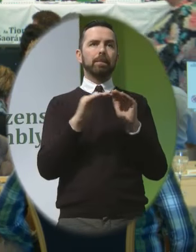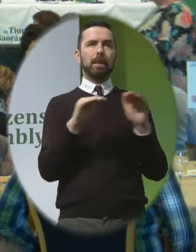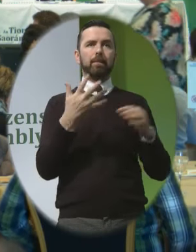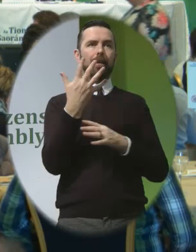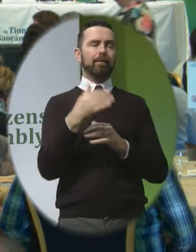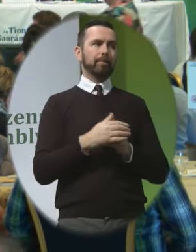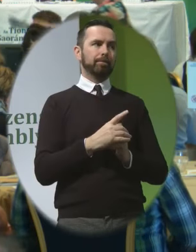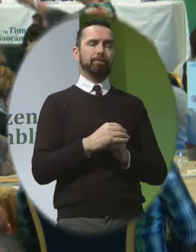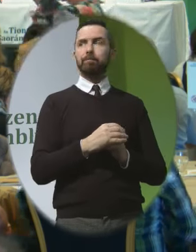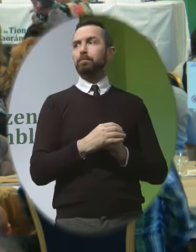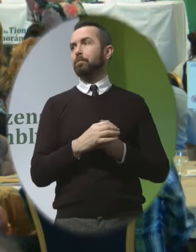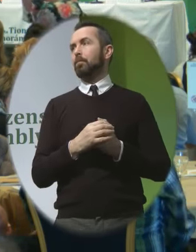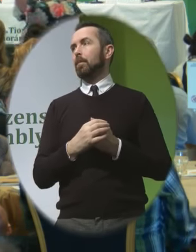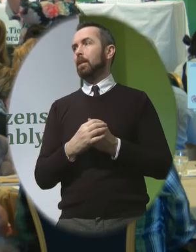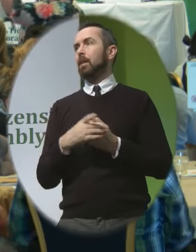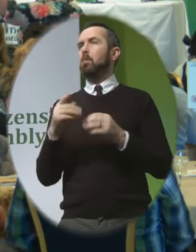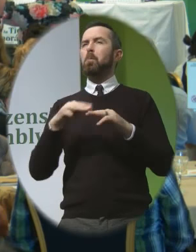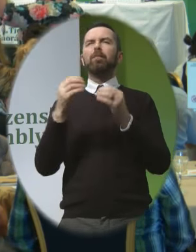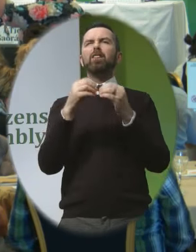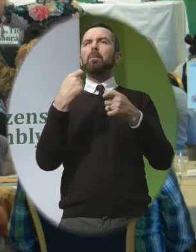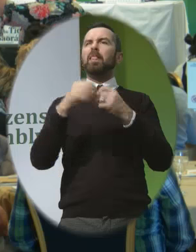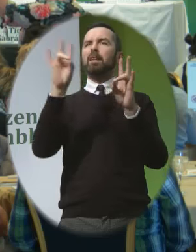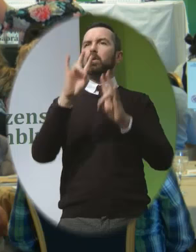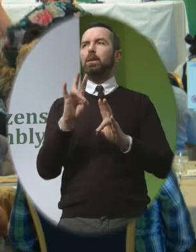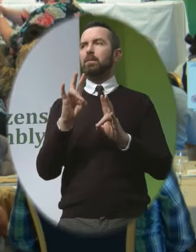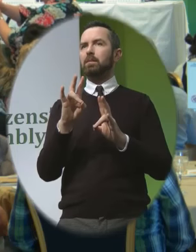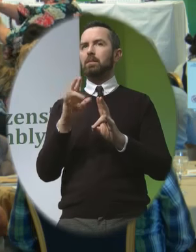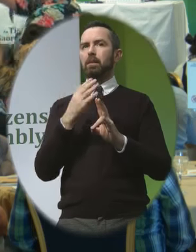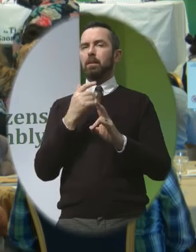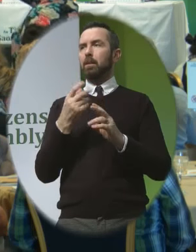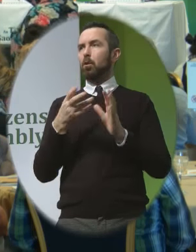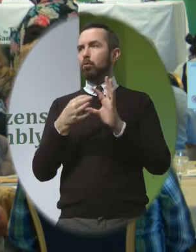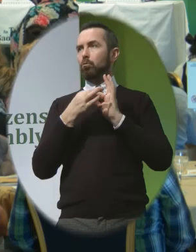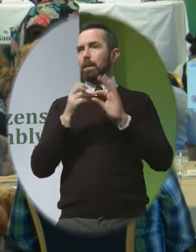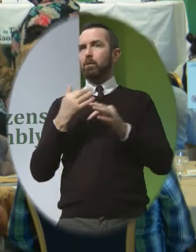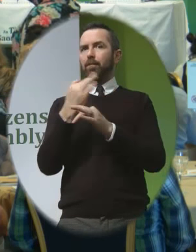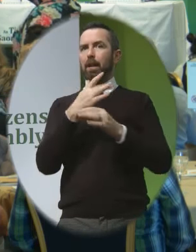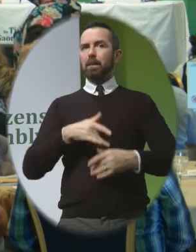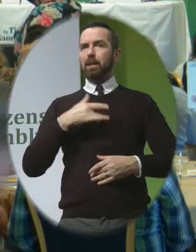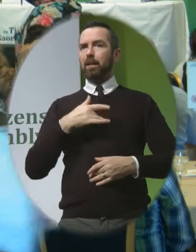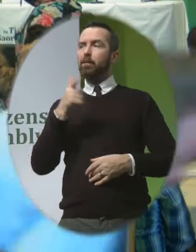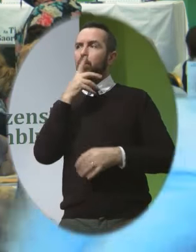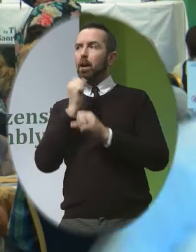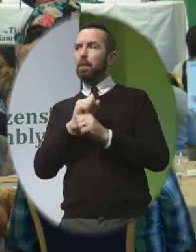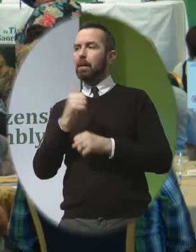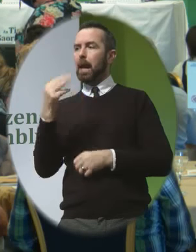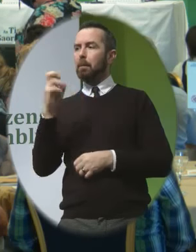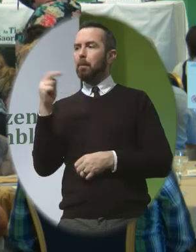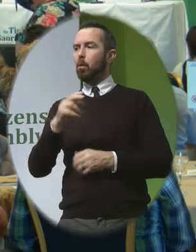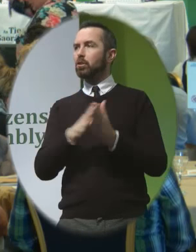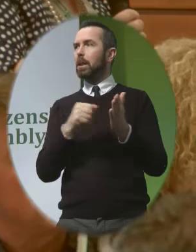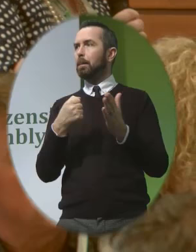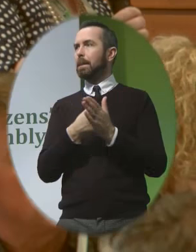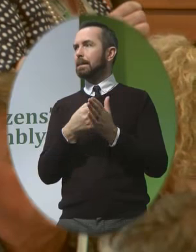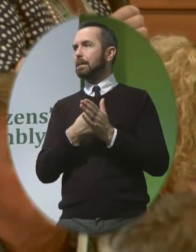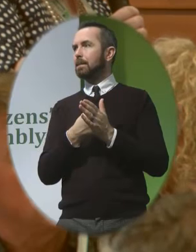more of a comment than a question Just in relation to family and life Referring to it as abortion business You have